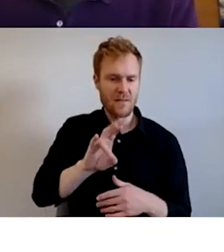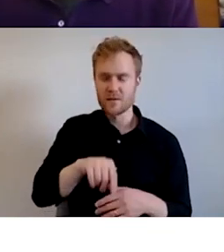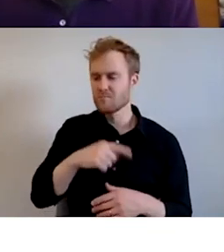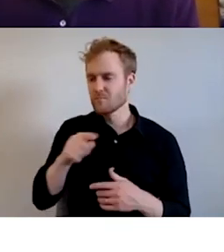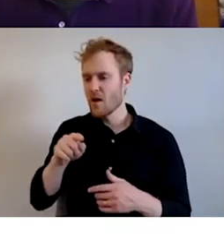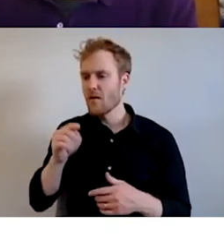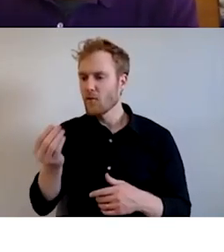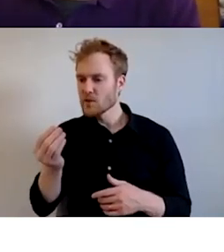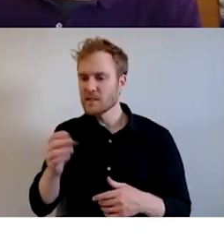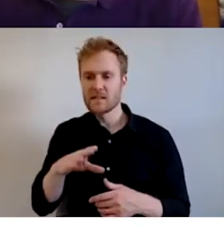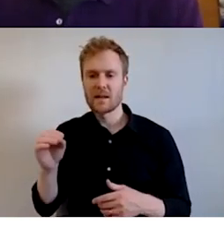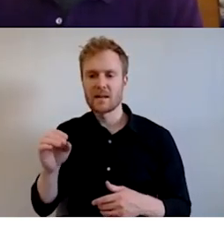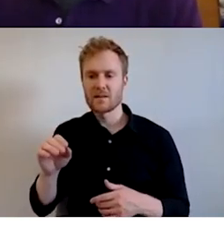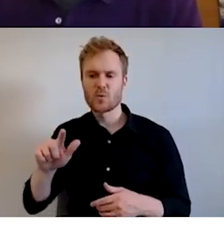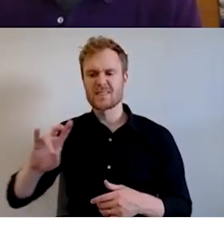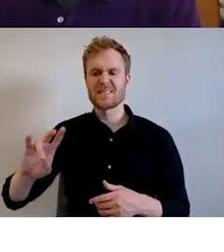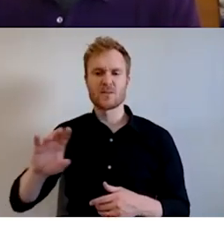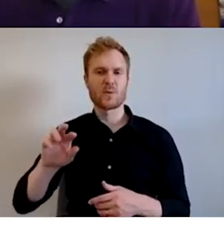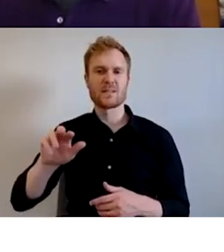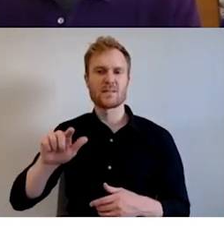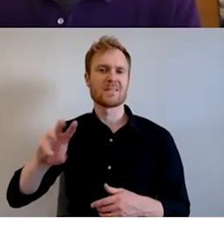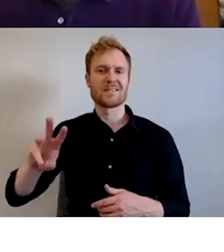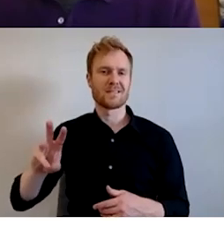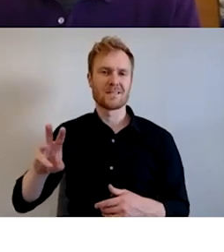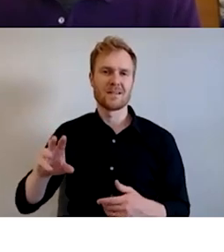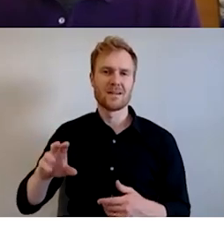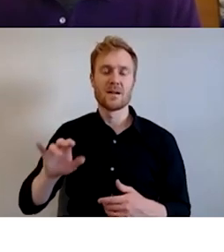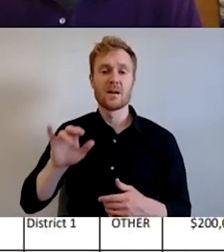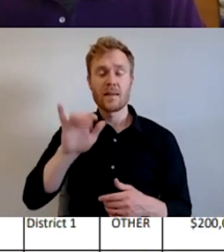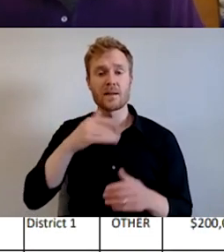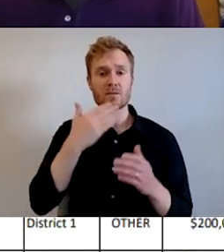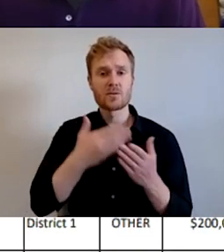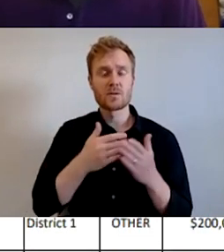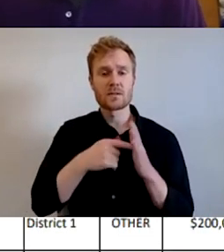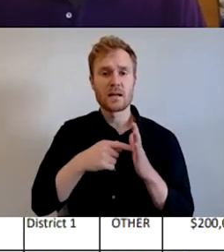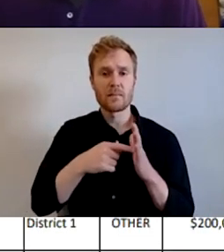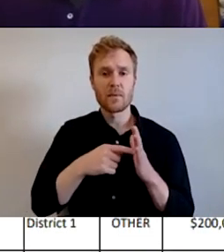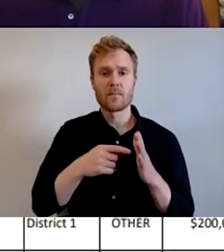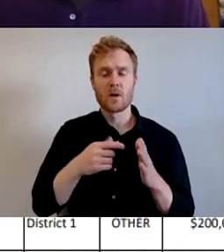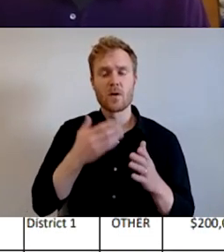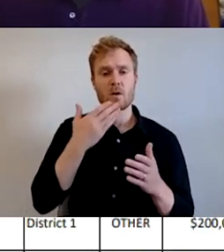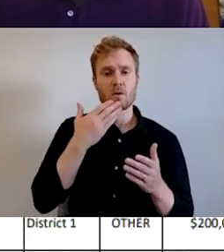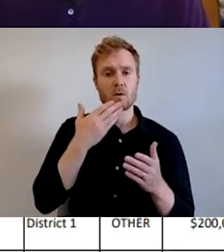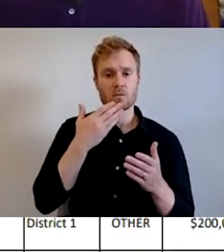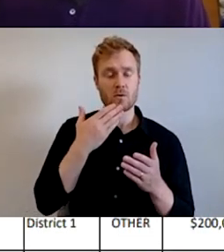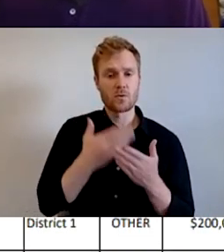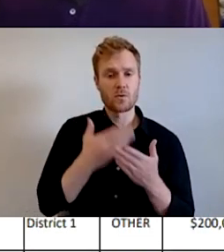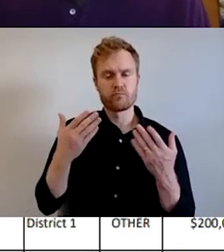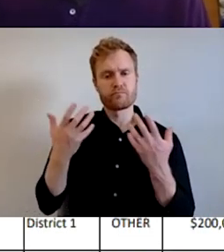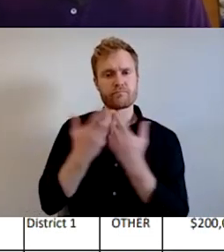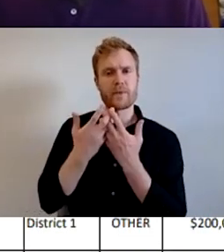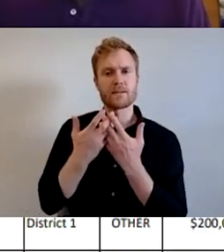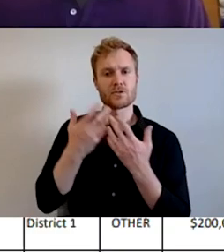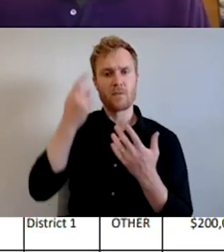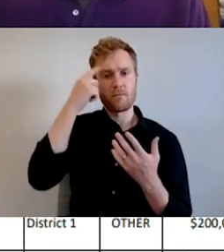cases we actually like, this is a great example. Um, there's, there's some really good harmony between the comments that we're getting in the, in the capital budget